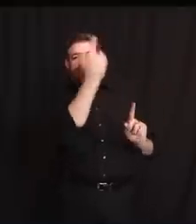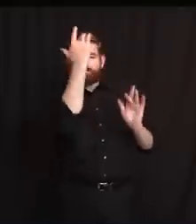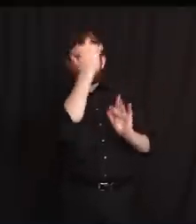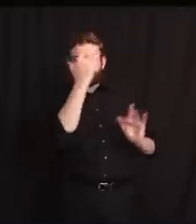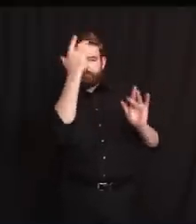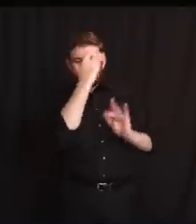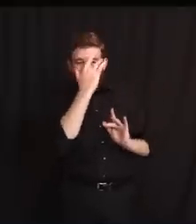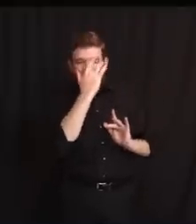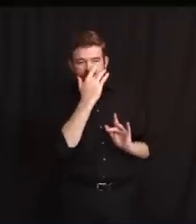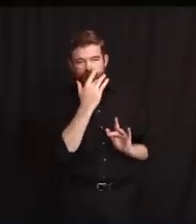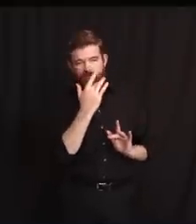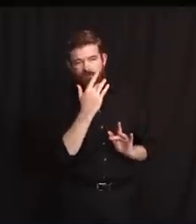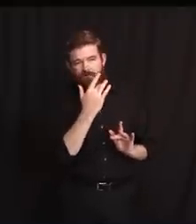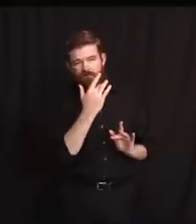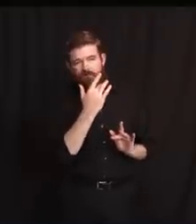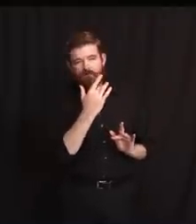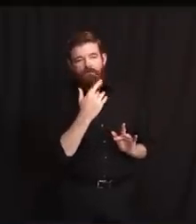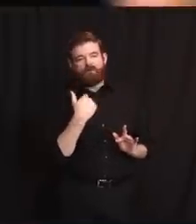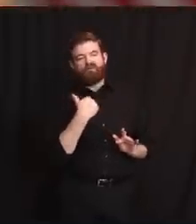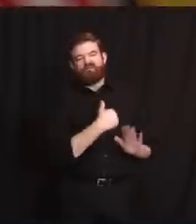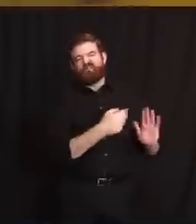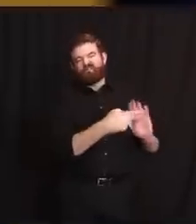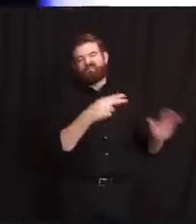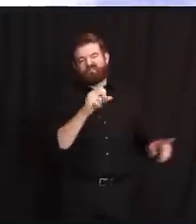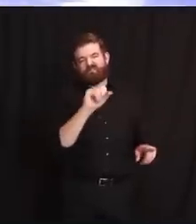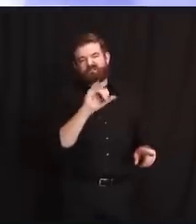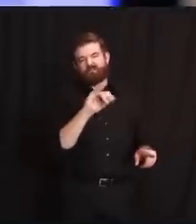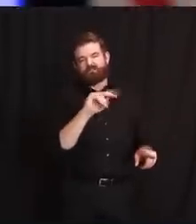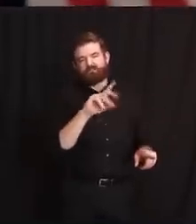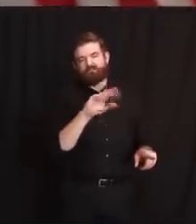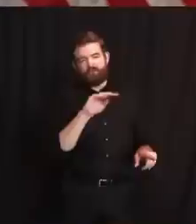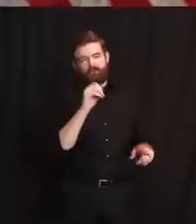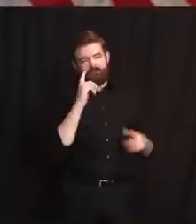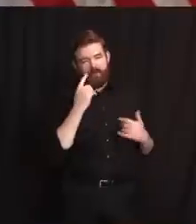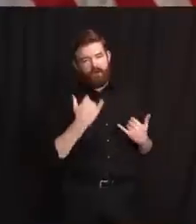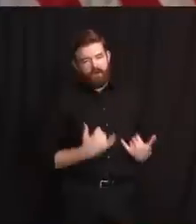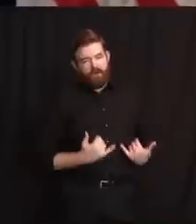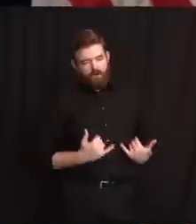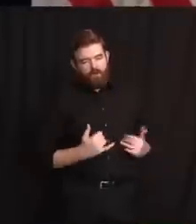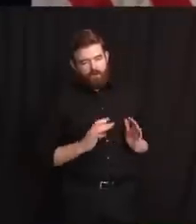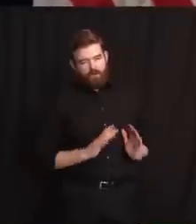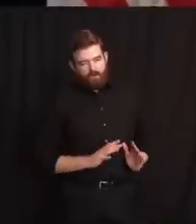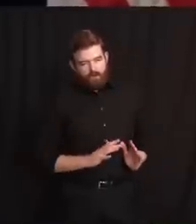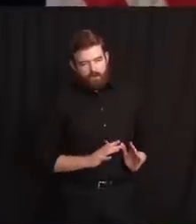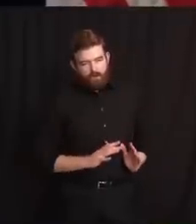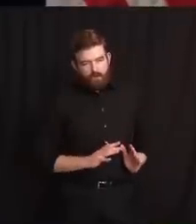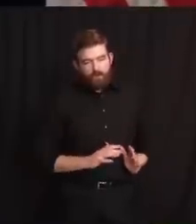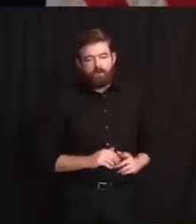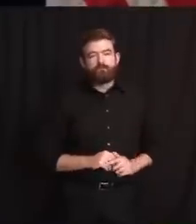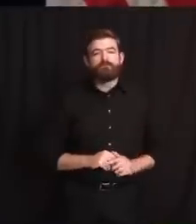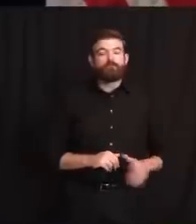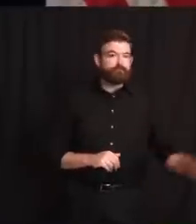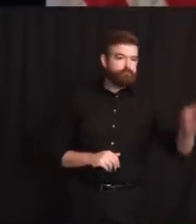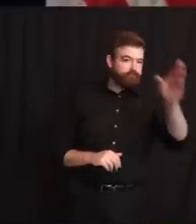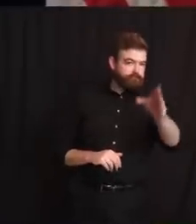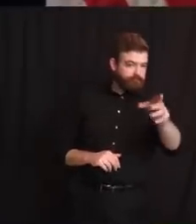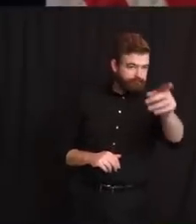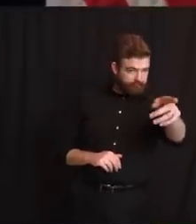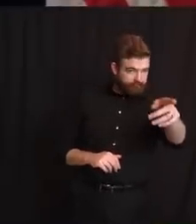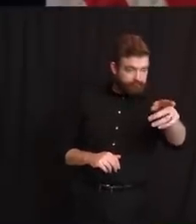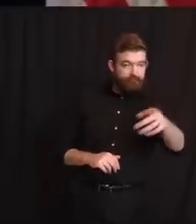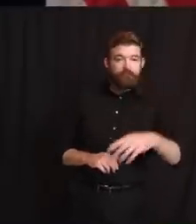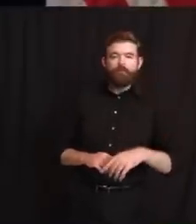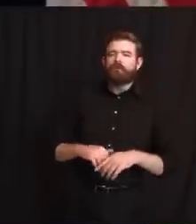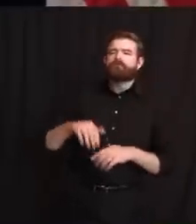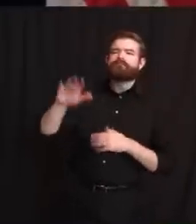next week, it might be a different answer. Thank you. Please, right behind you there. Good afternoon. Um, governor, what is one thing right now where